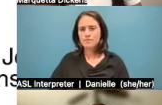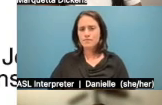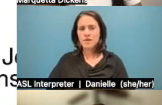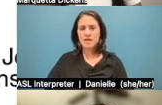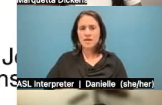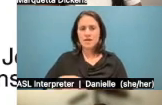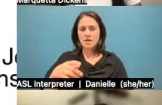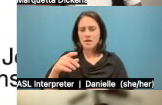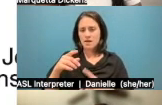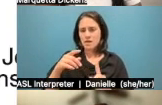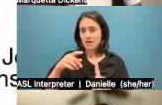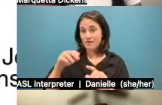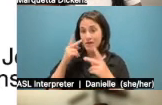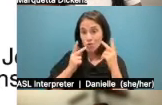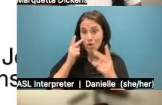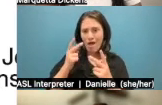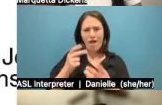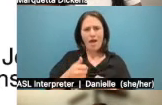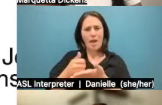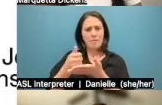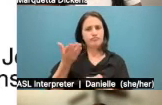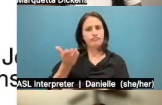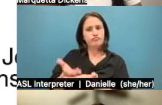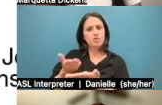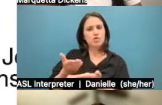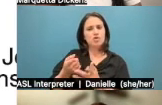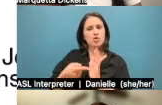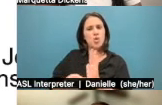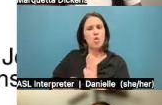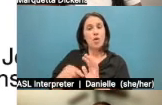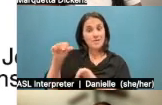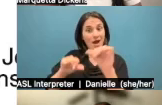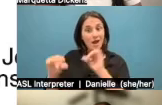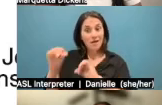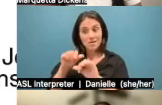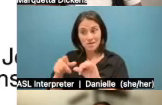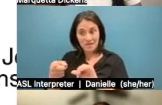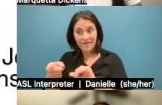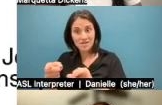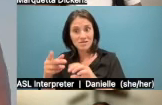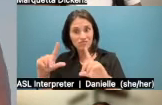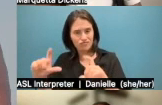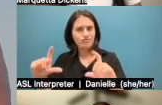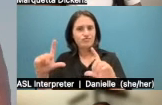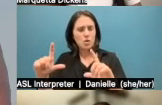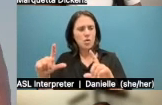engage people's awe and their sense of wonder and possibility. And these are ways to sort of combat climate doom. Uh, next slide.